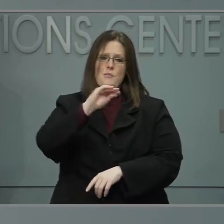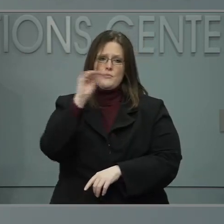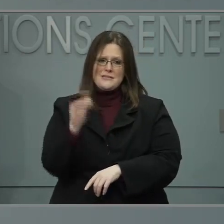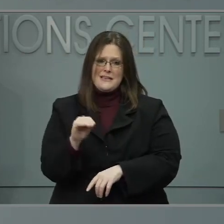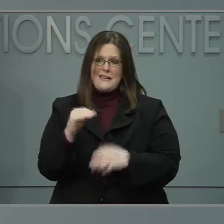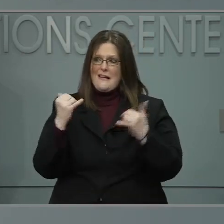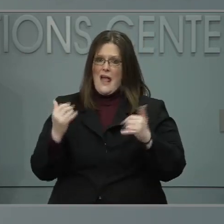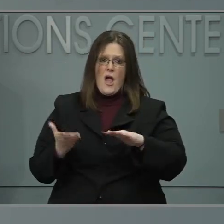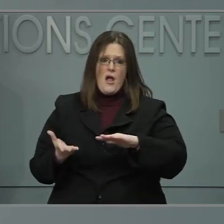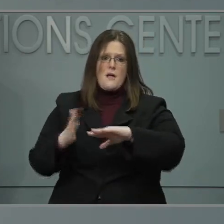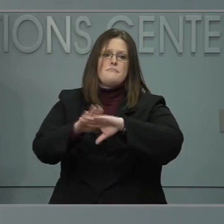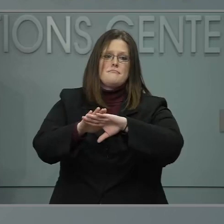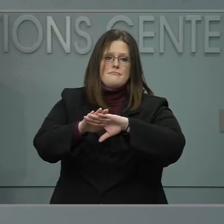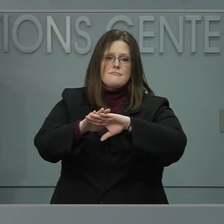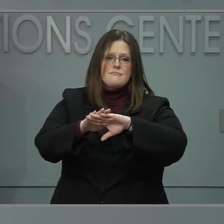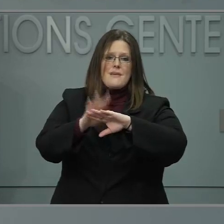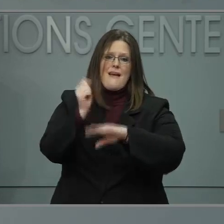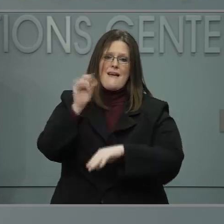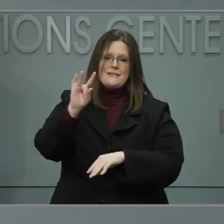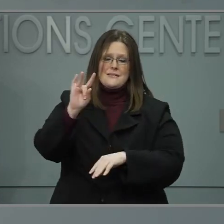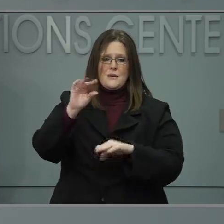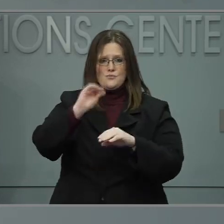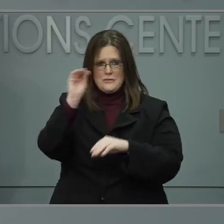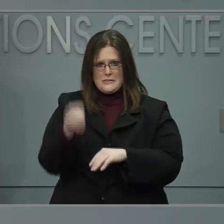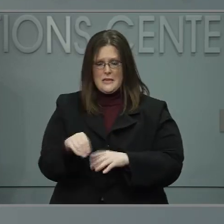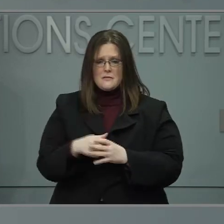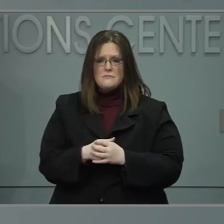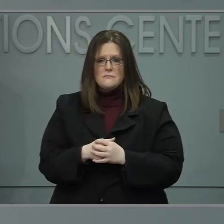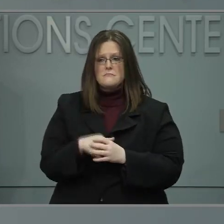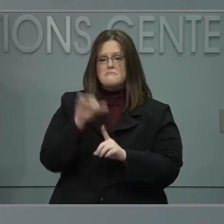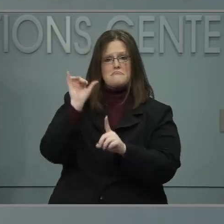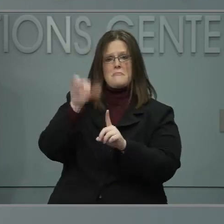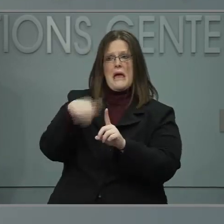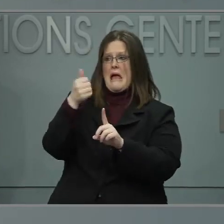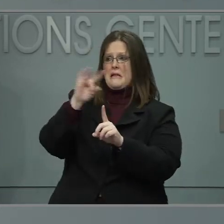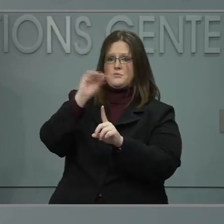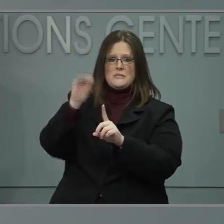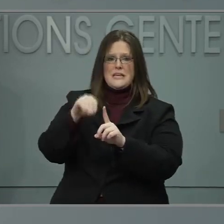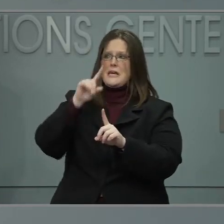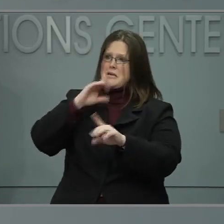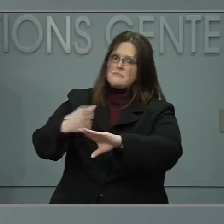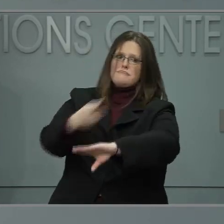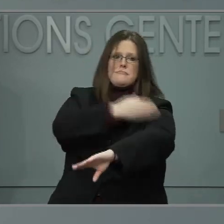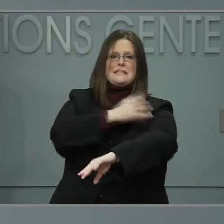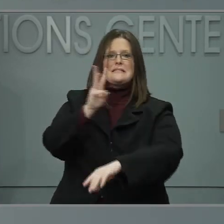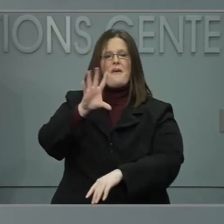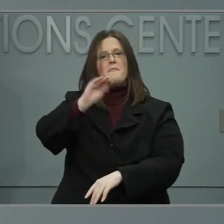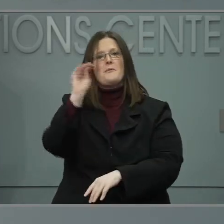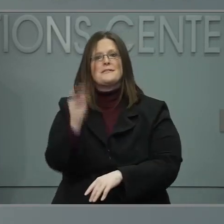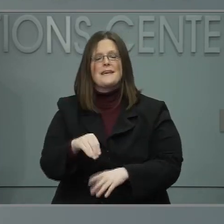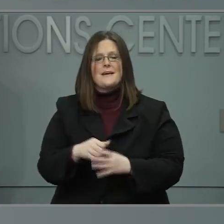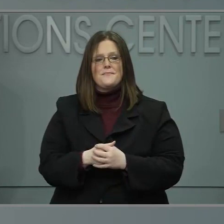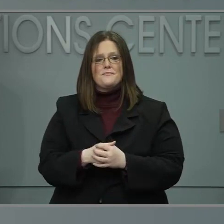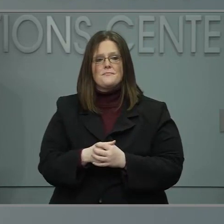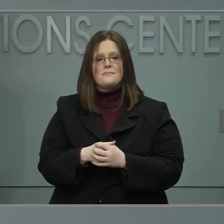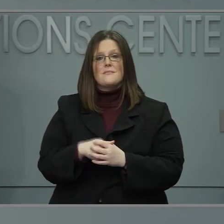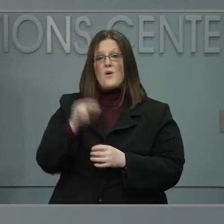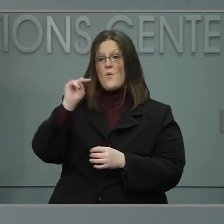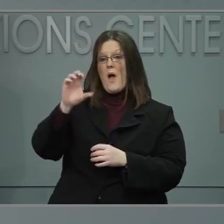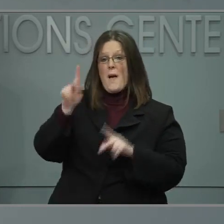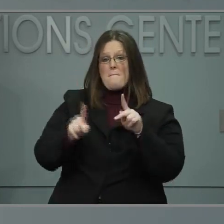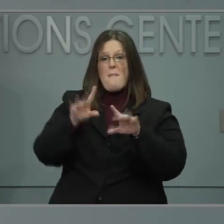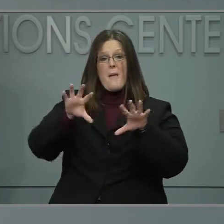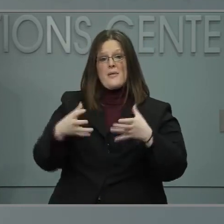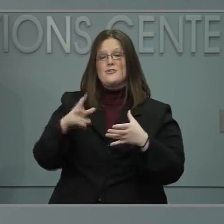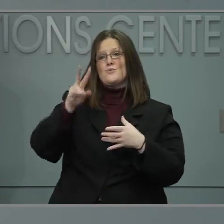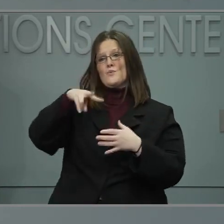is an improvement, but there is more work to be done when North Carolina's population is 22% black. Also in our